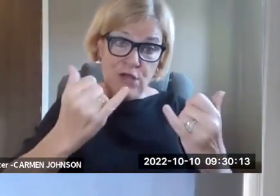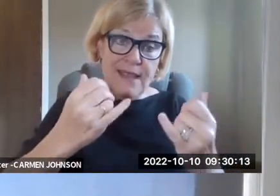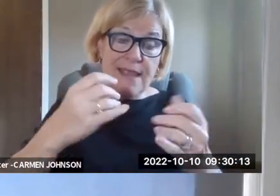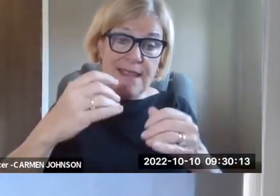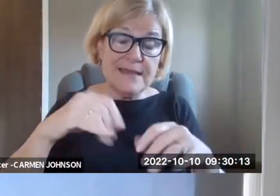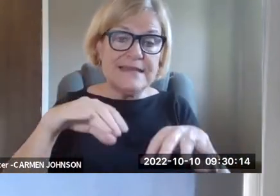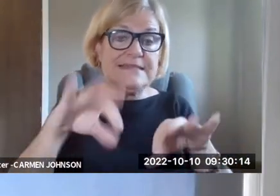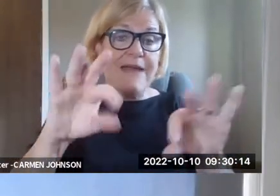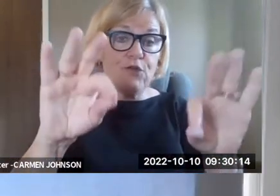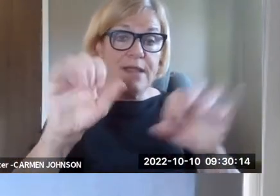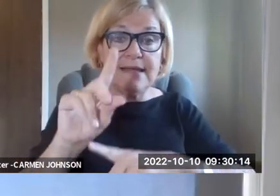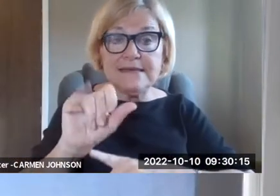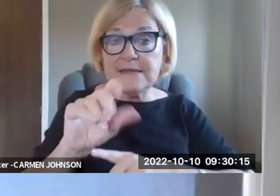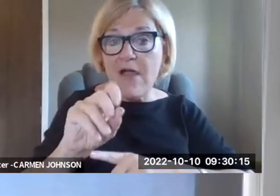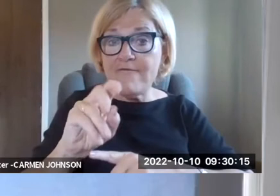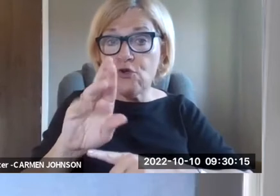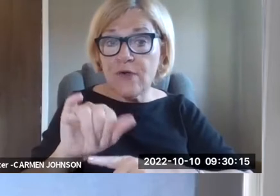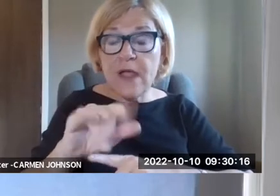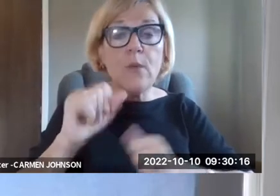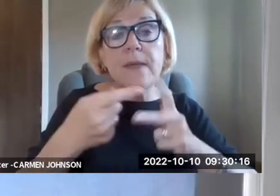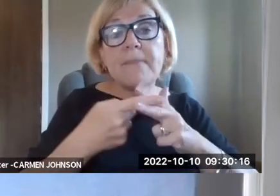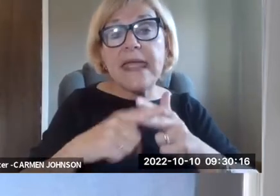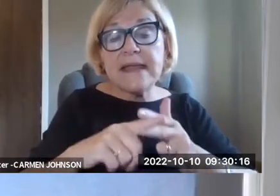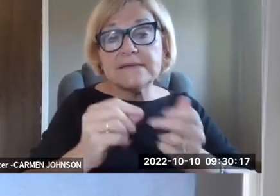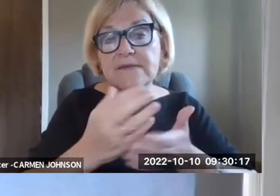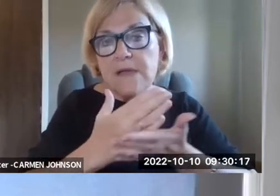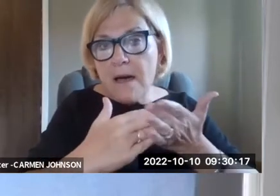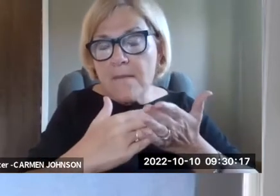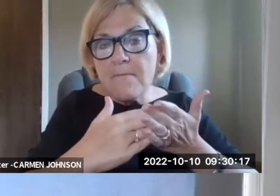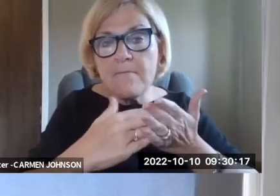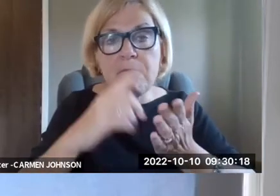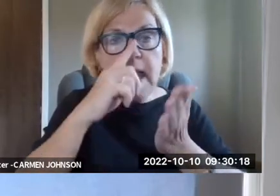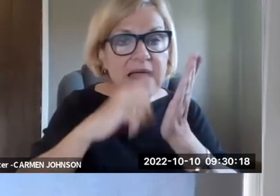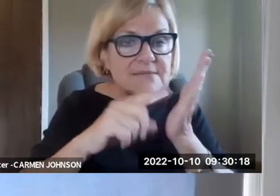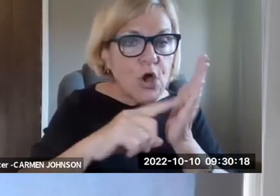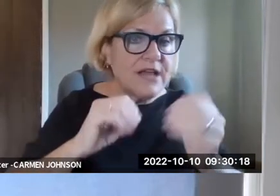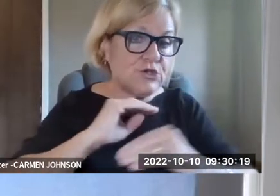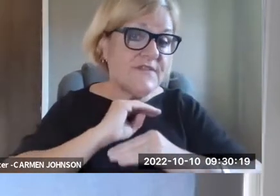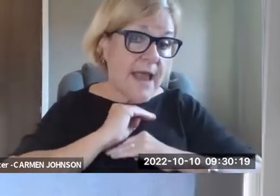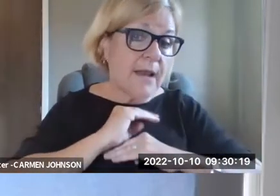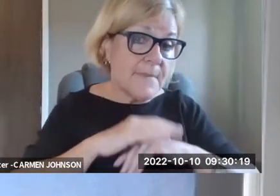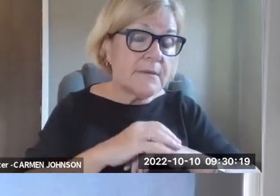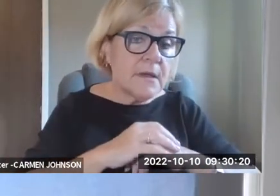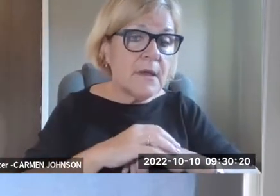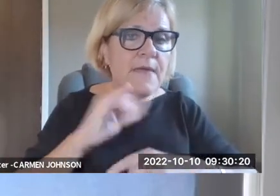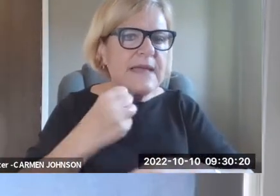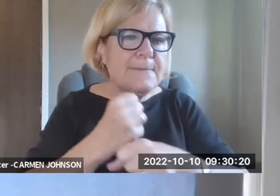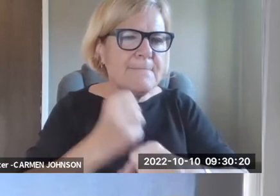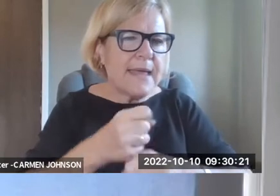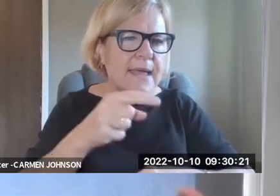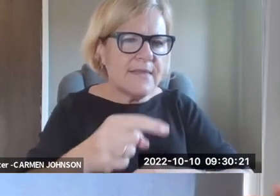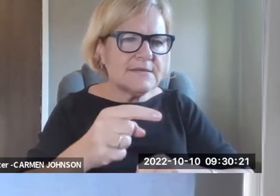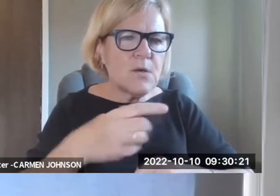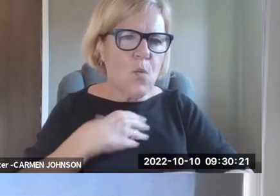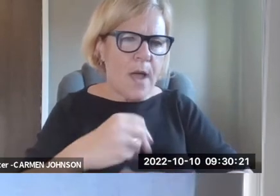deaf and hard of hearing plaintiffs, individuals, and that case is currently in discovery, um, with just the